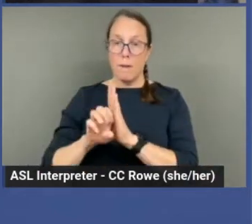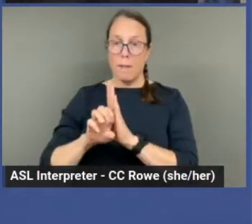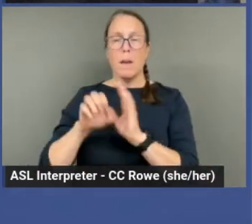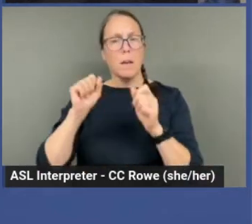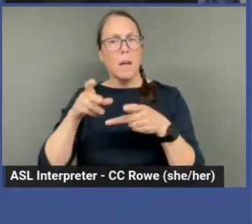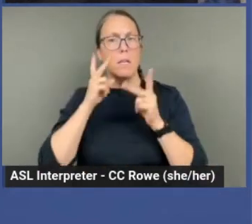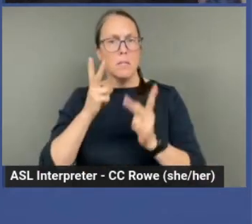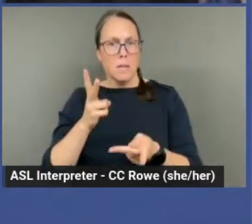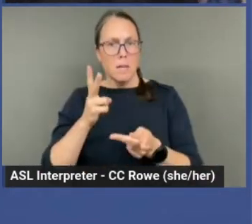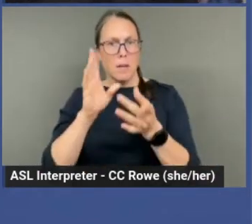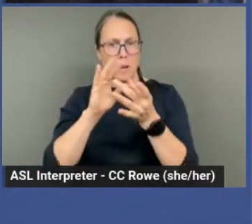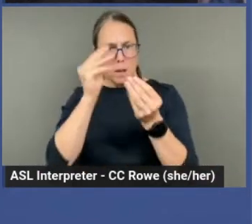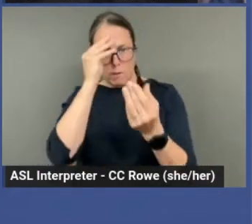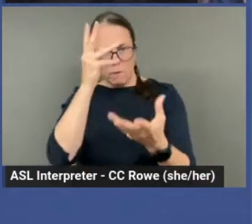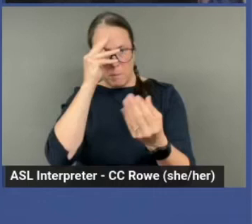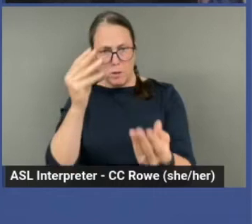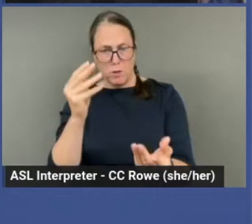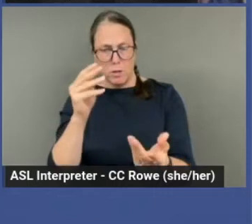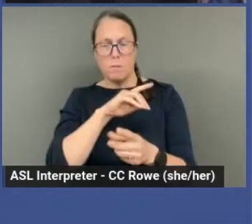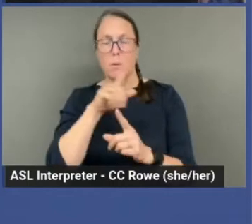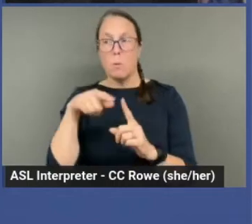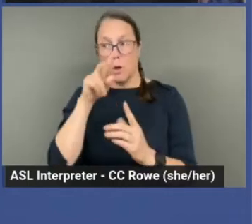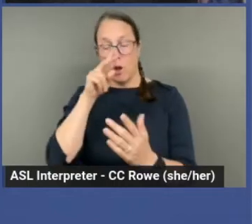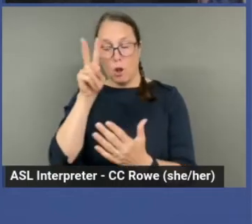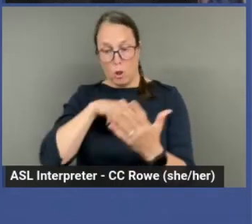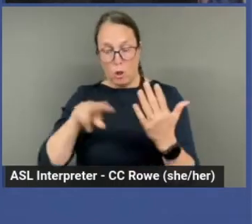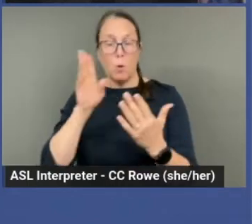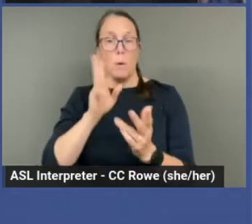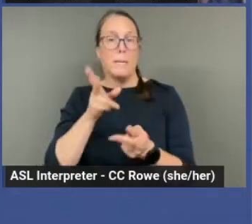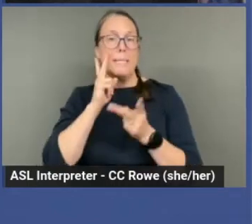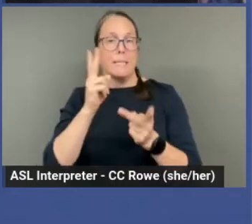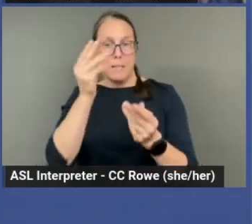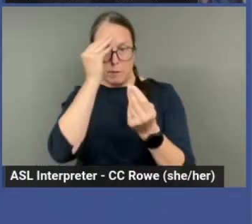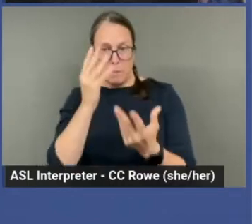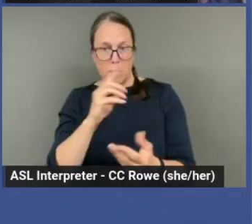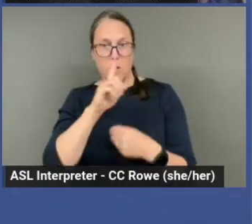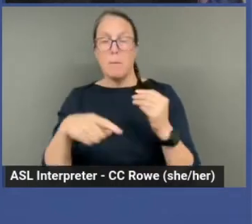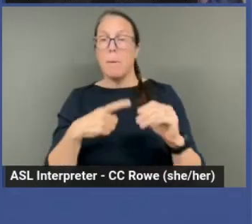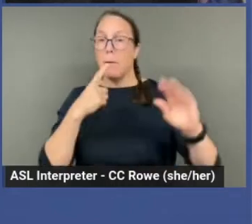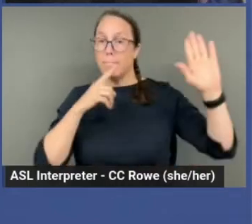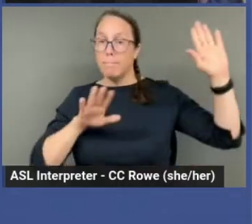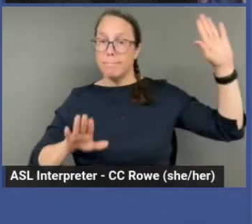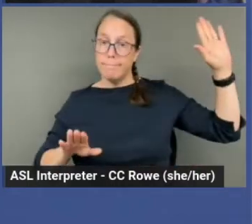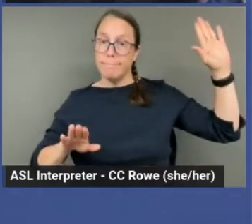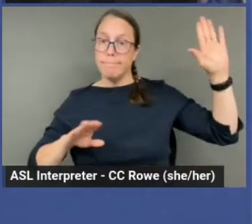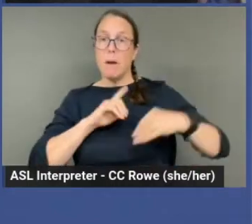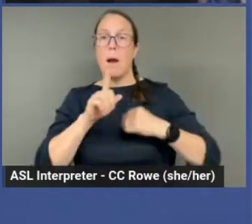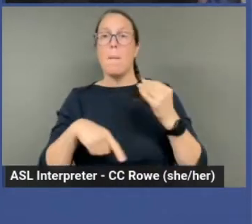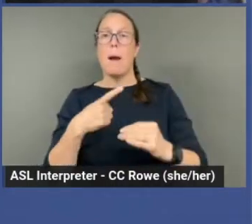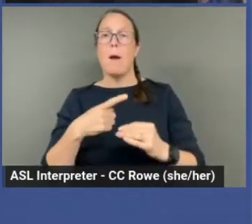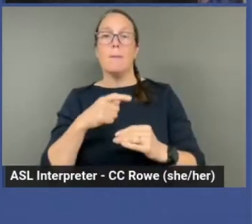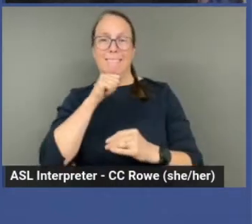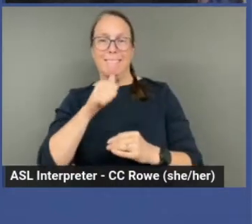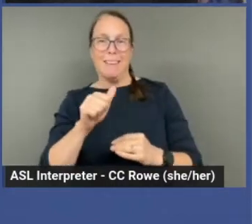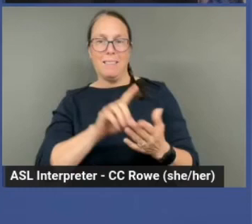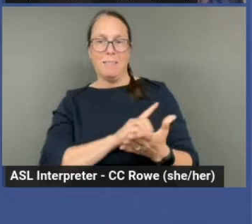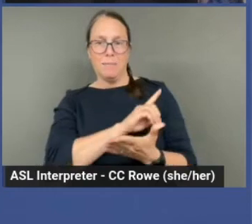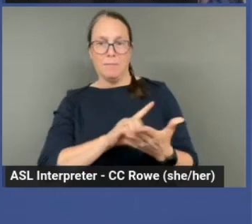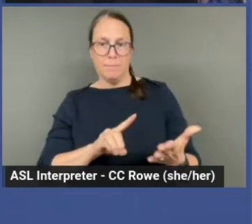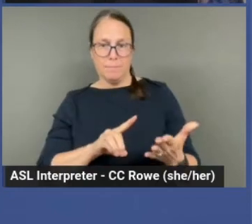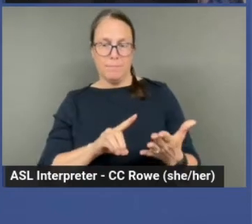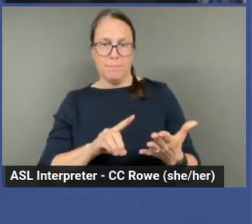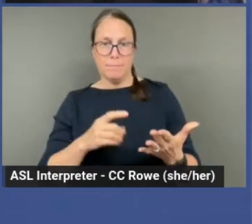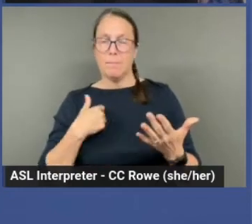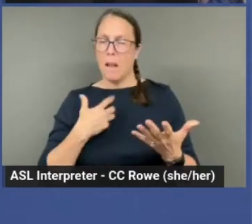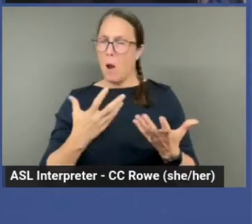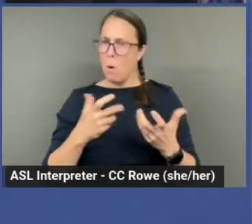there and, and, and there you will find, um, notes about, uh, taking an oath to not discriminate. So, um, I like to just